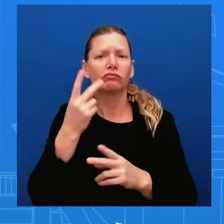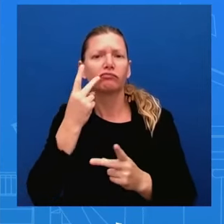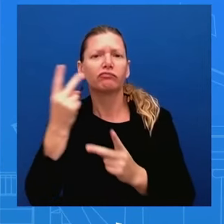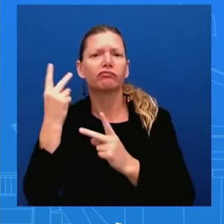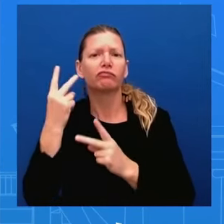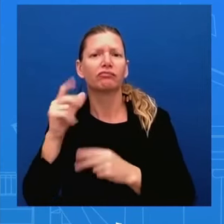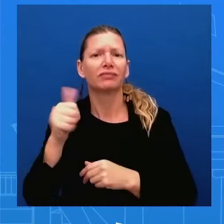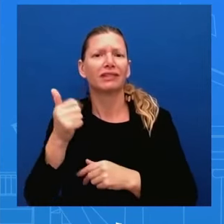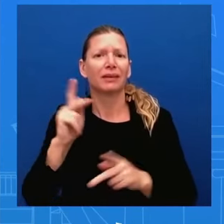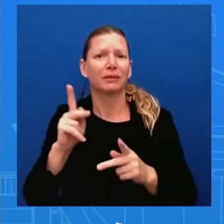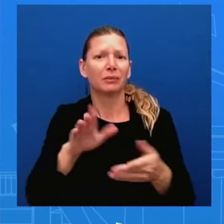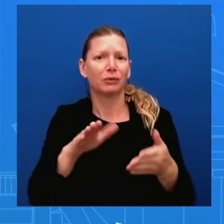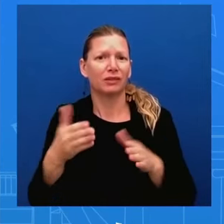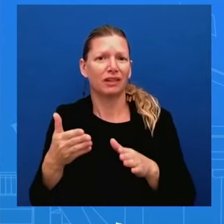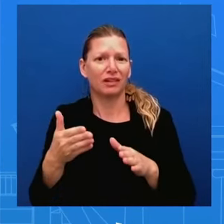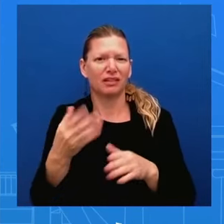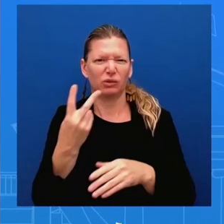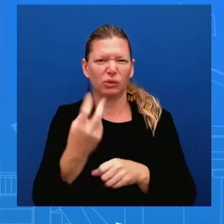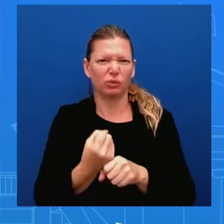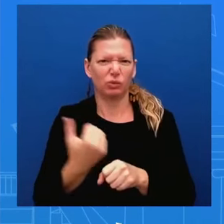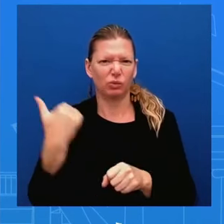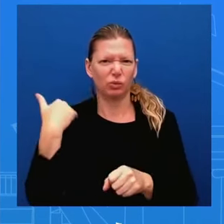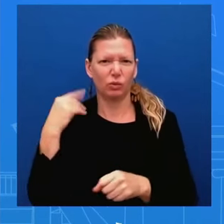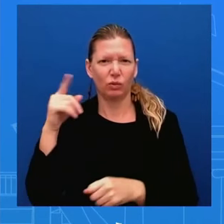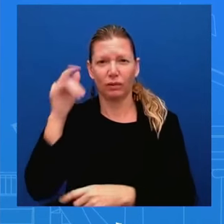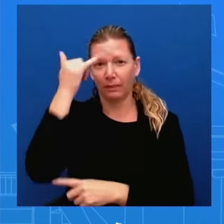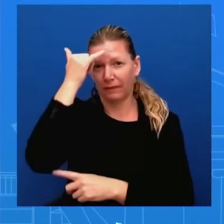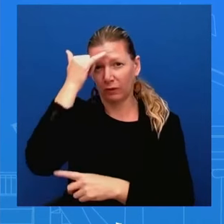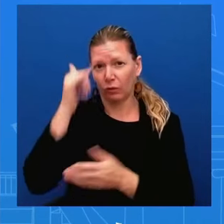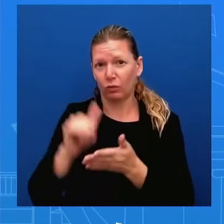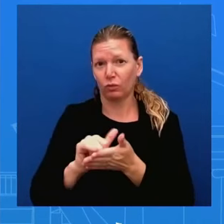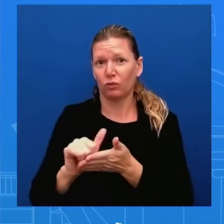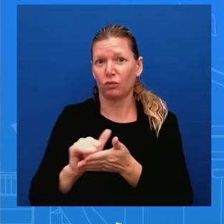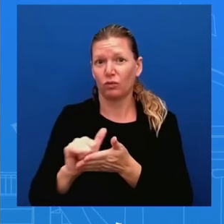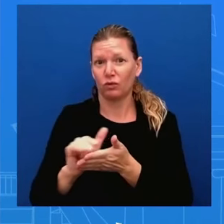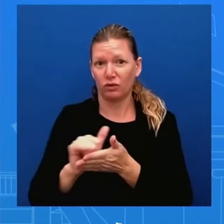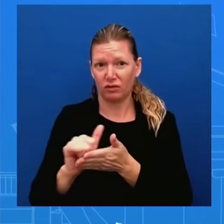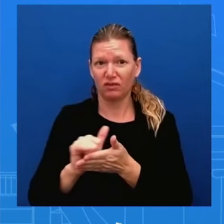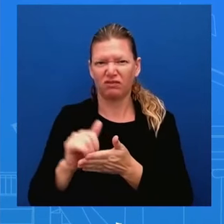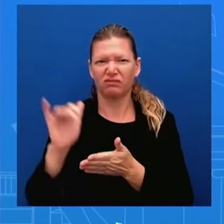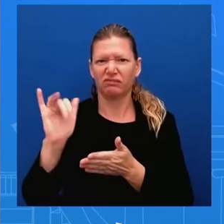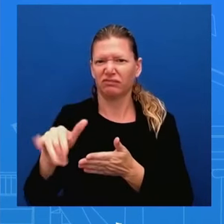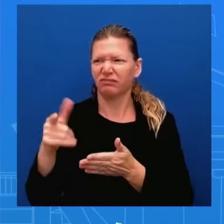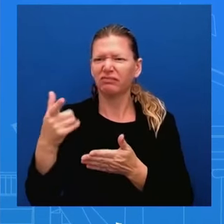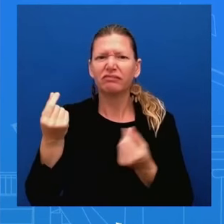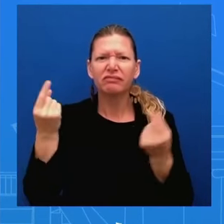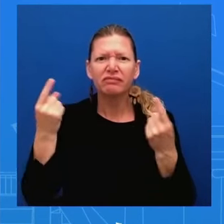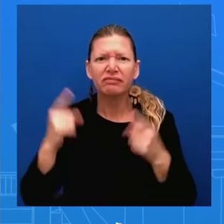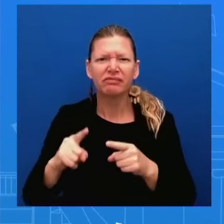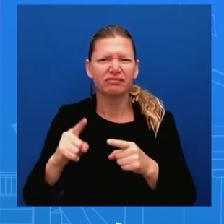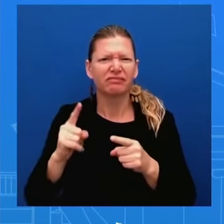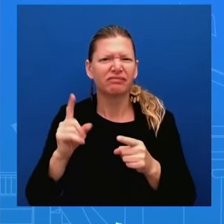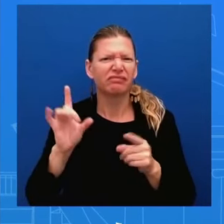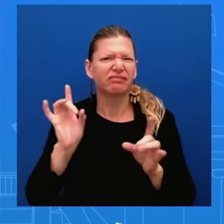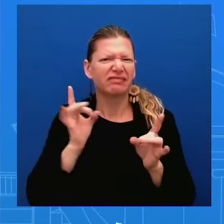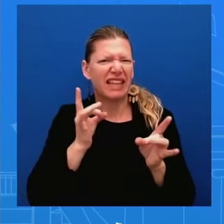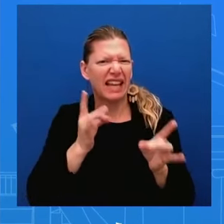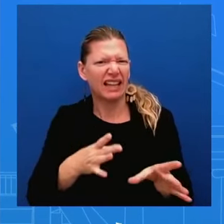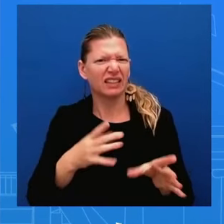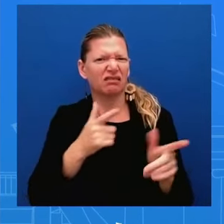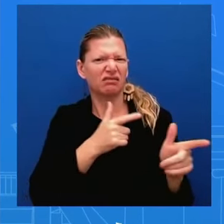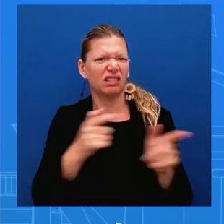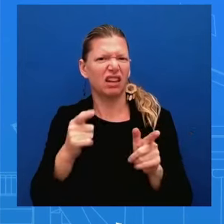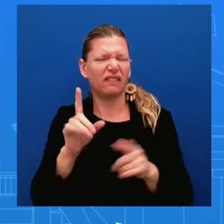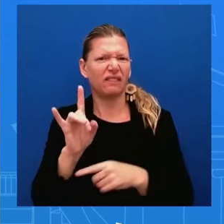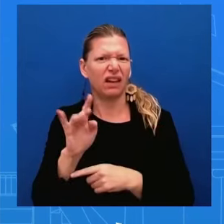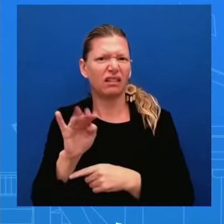result of unacceptable racial hatred and senseless gun violence we also honor the bravery of those in law enforcement